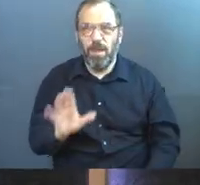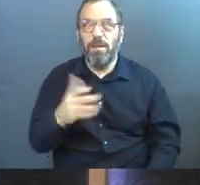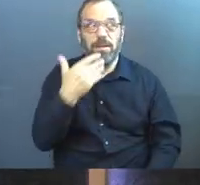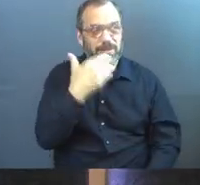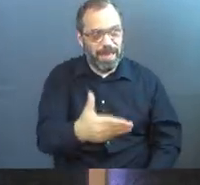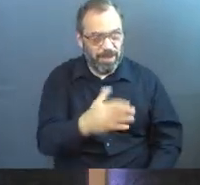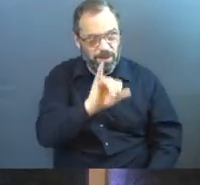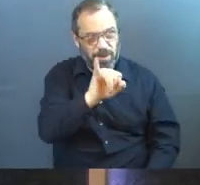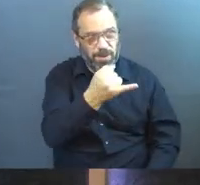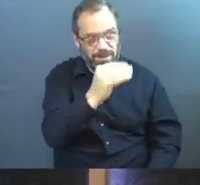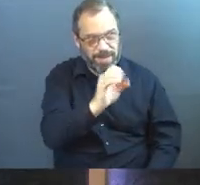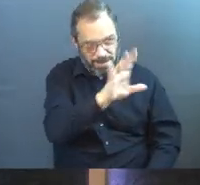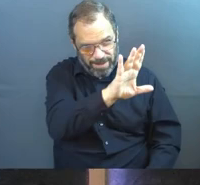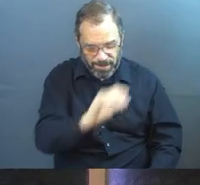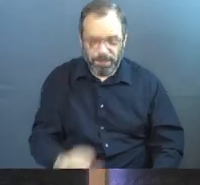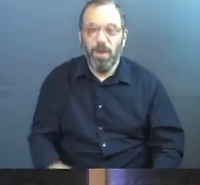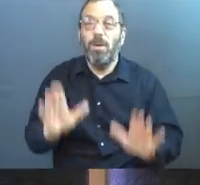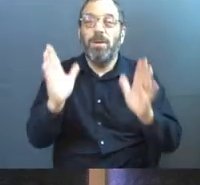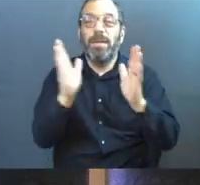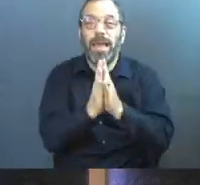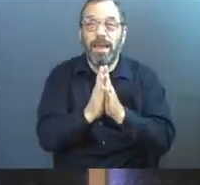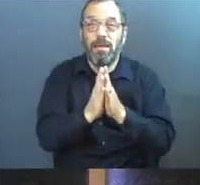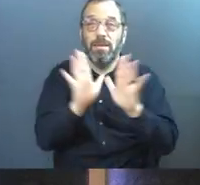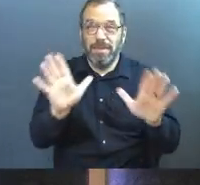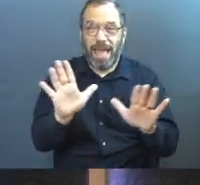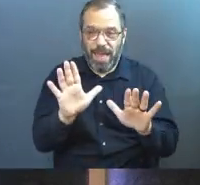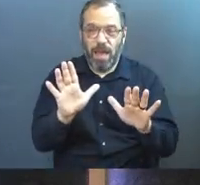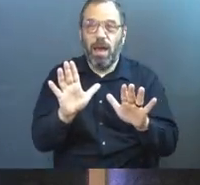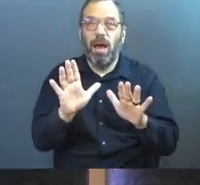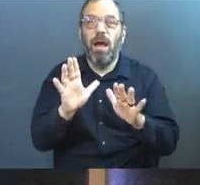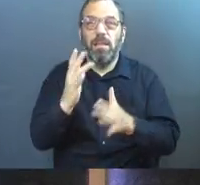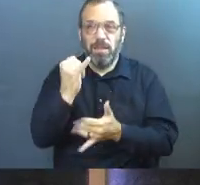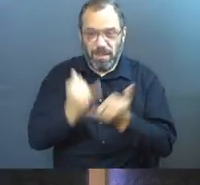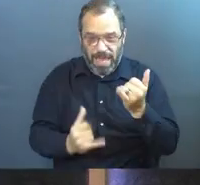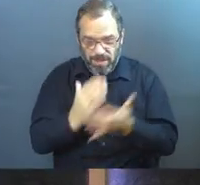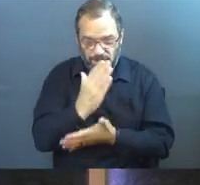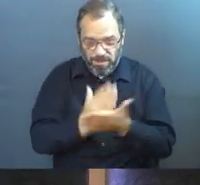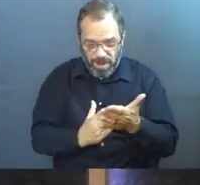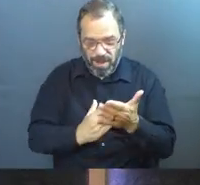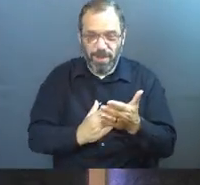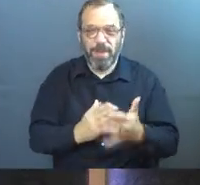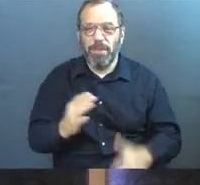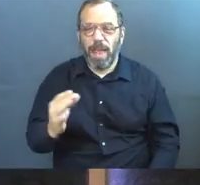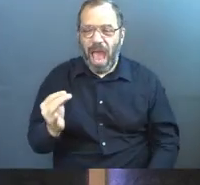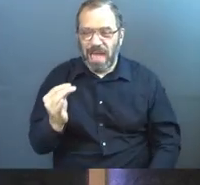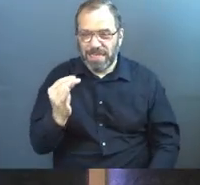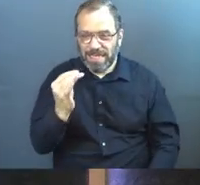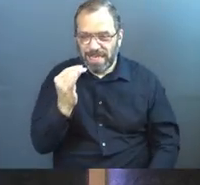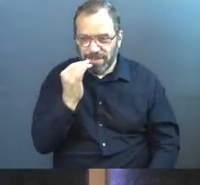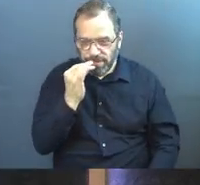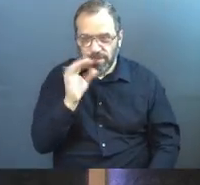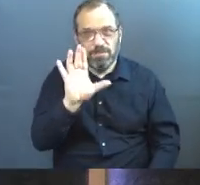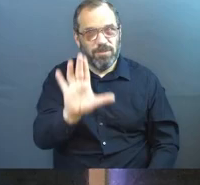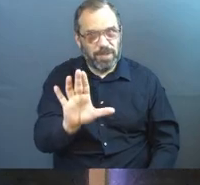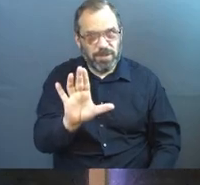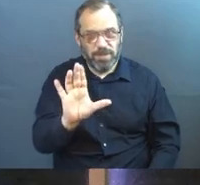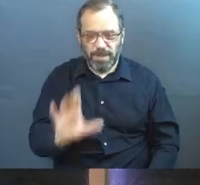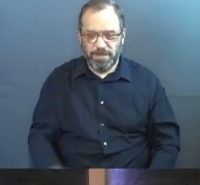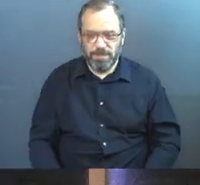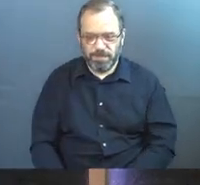Thank you, Jose. All right. I think we're dealing with the last section. Just a few more slices. No rush.